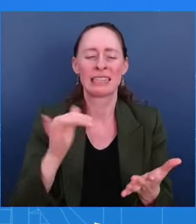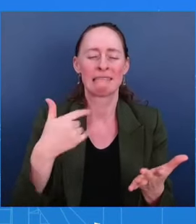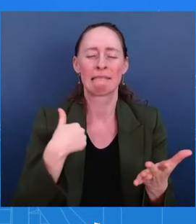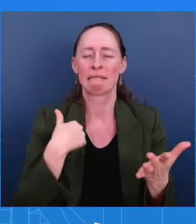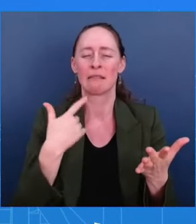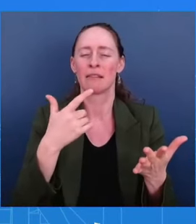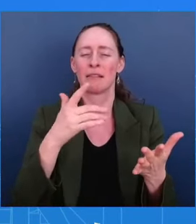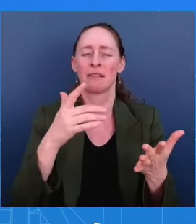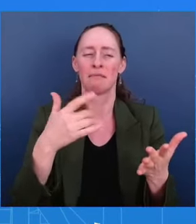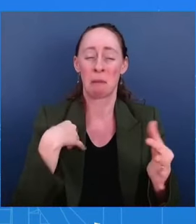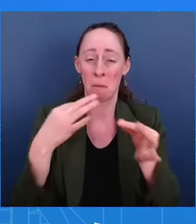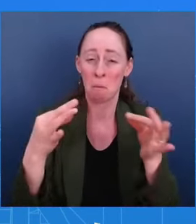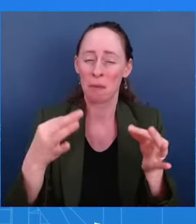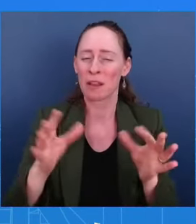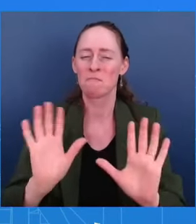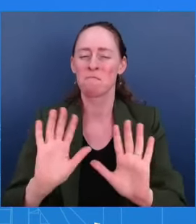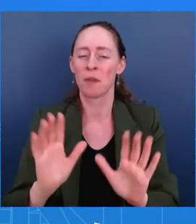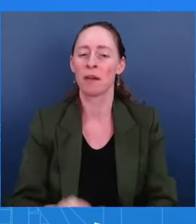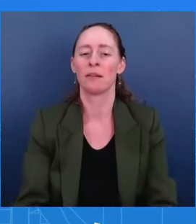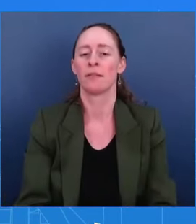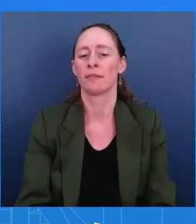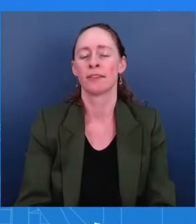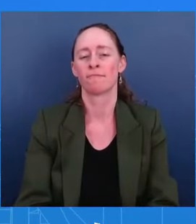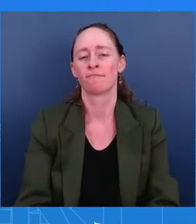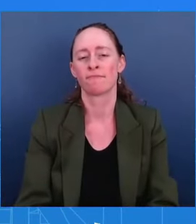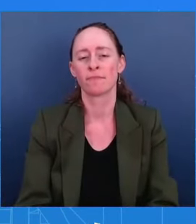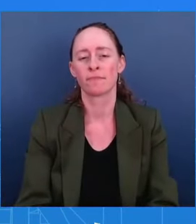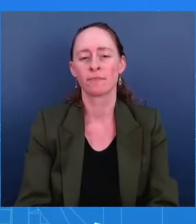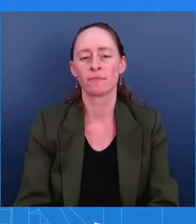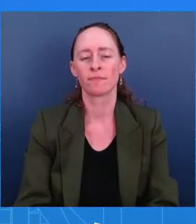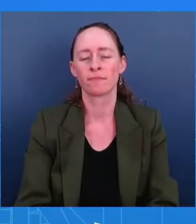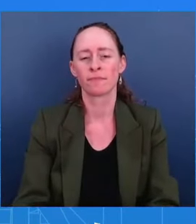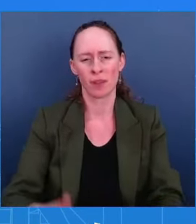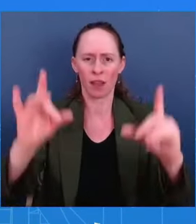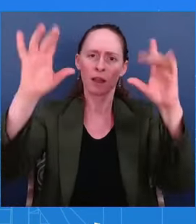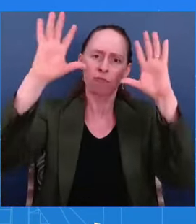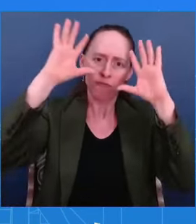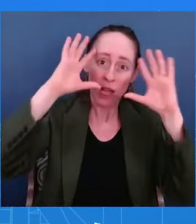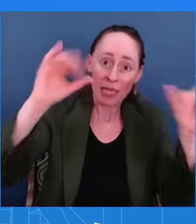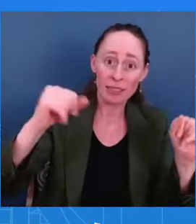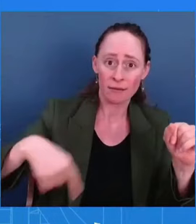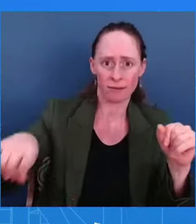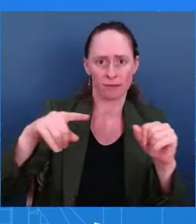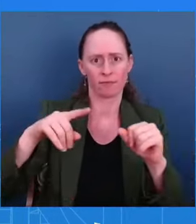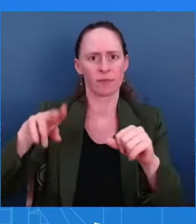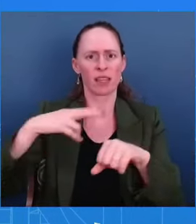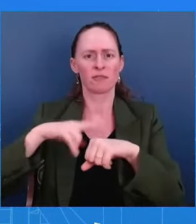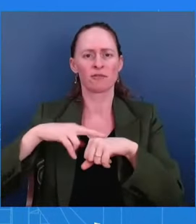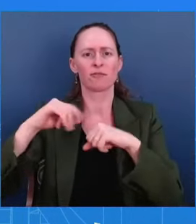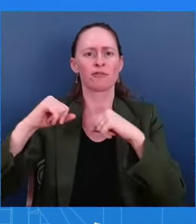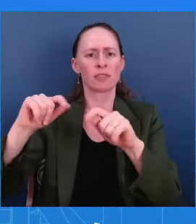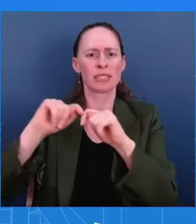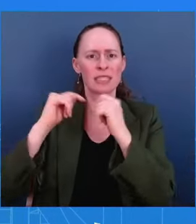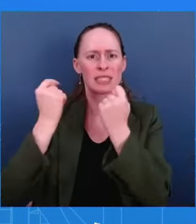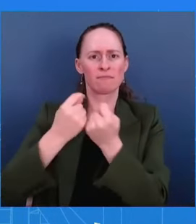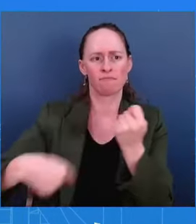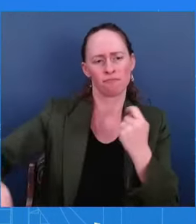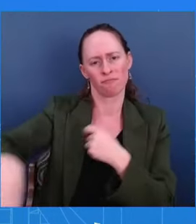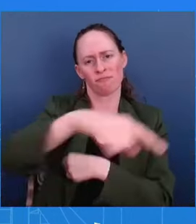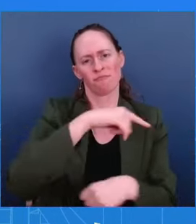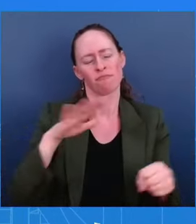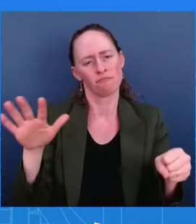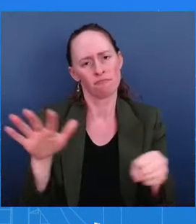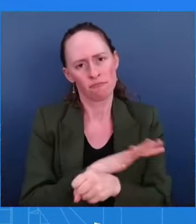national security team is 100% dedicated to getting their loved ones home. Right now, the locus of that energy,